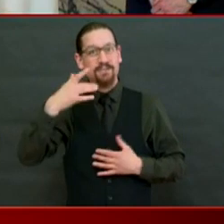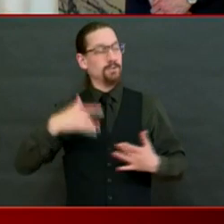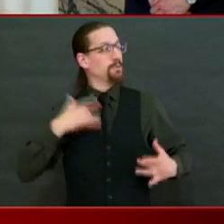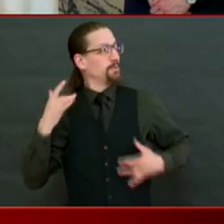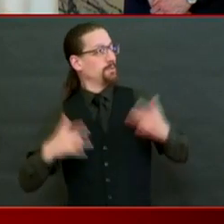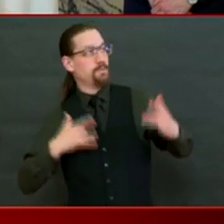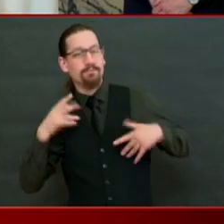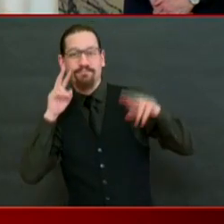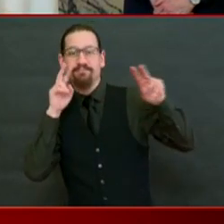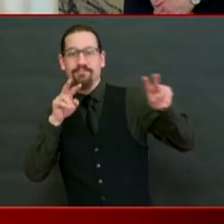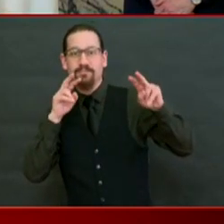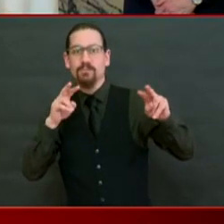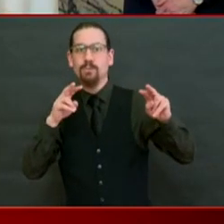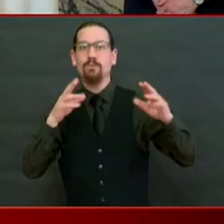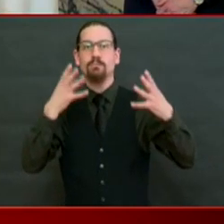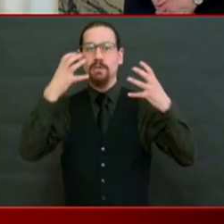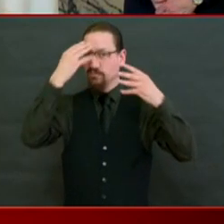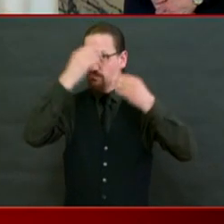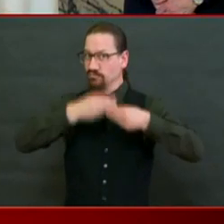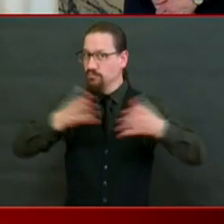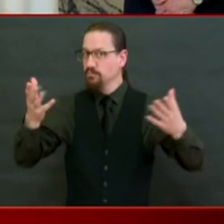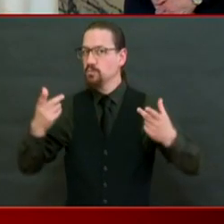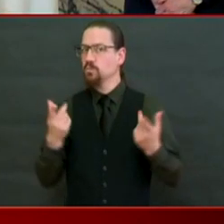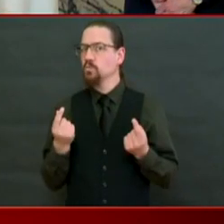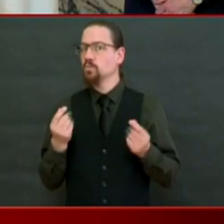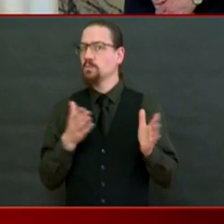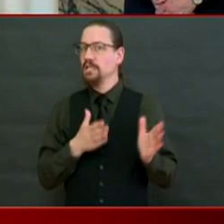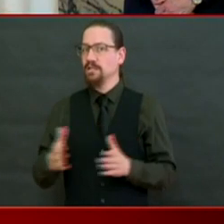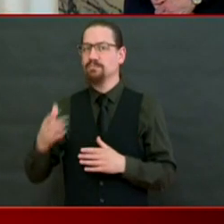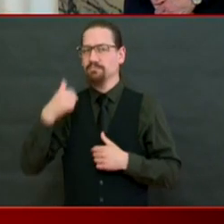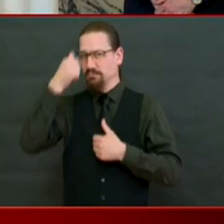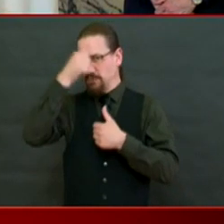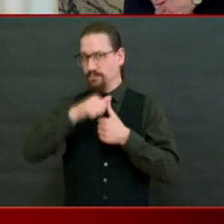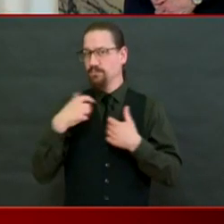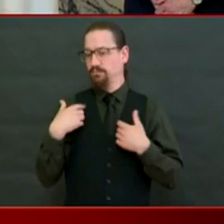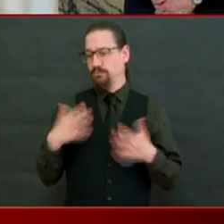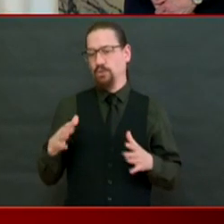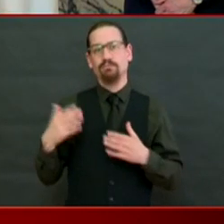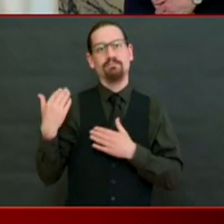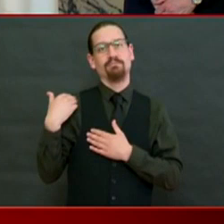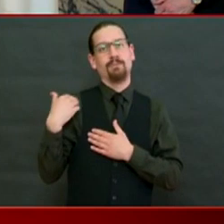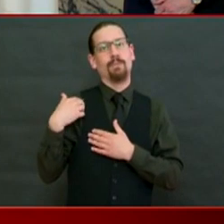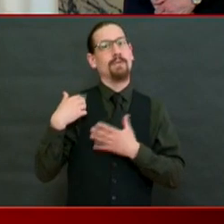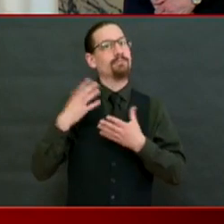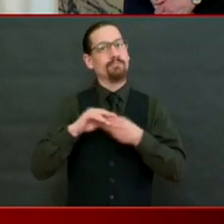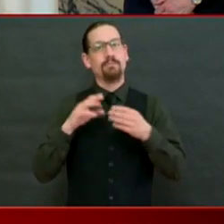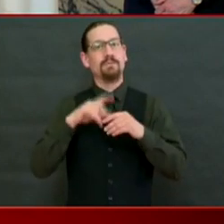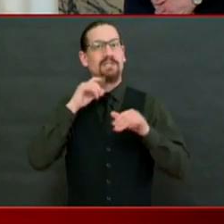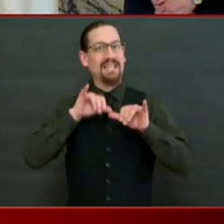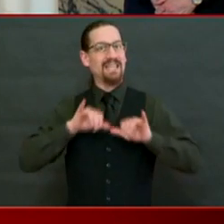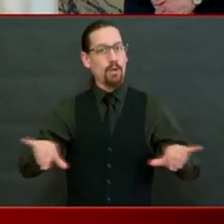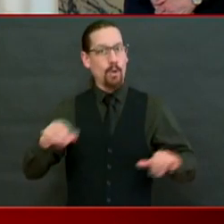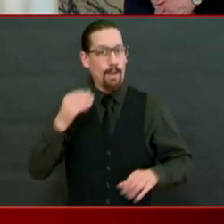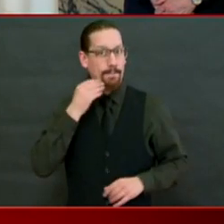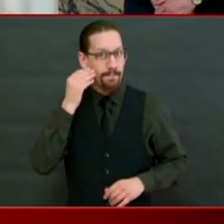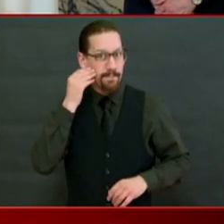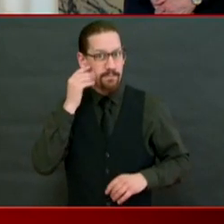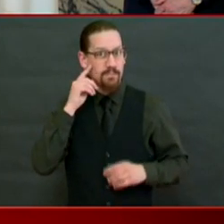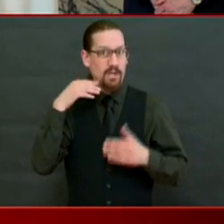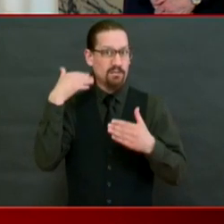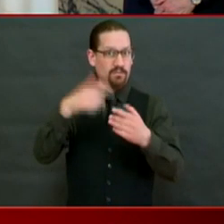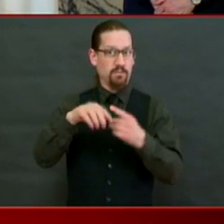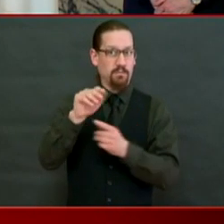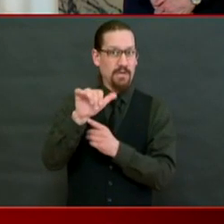hope and intention, if everybody stays at home between now and May 8th, on May 9th, to enter Phase 1.